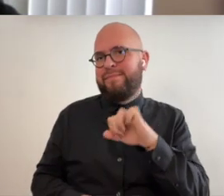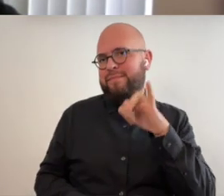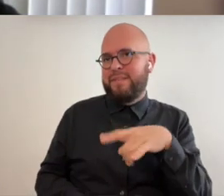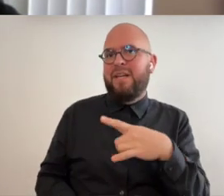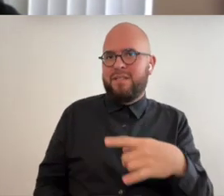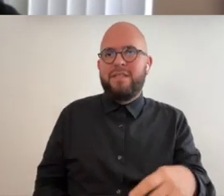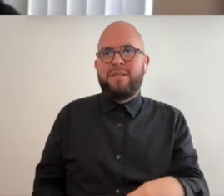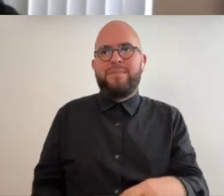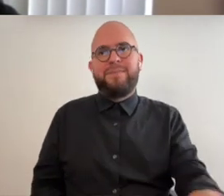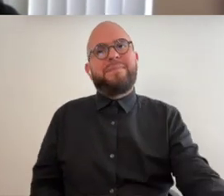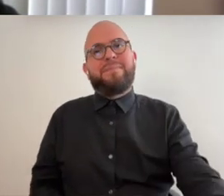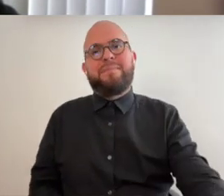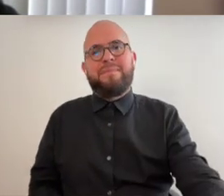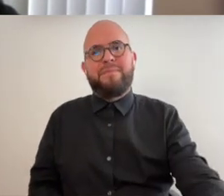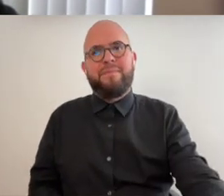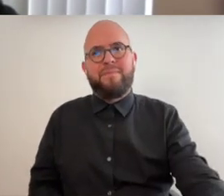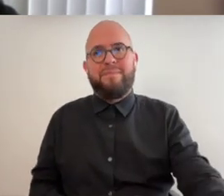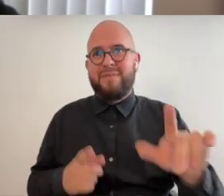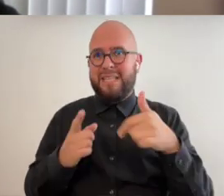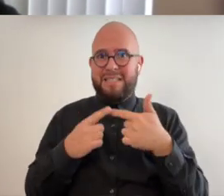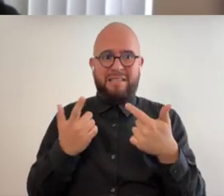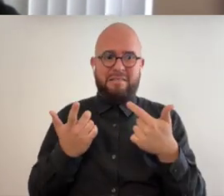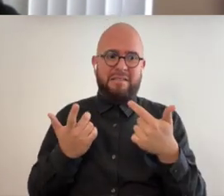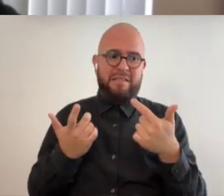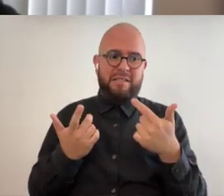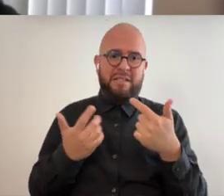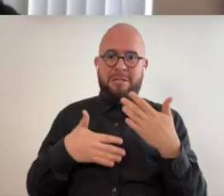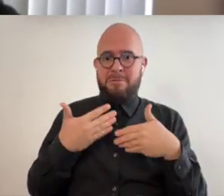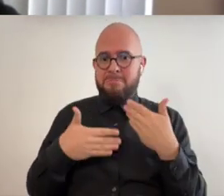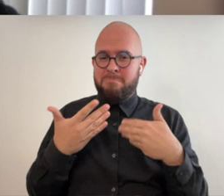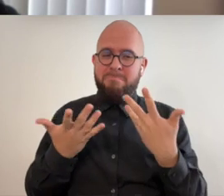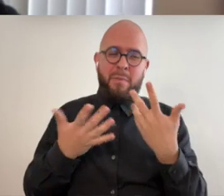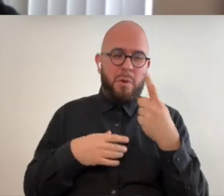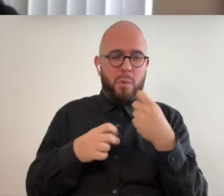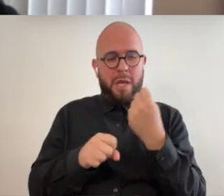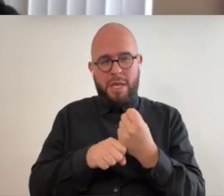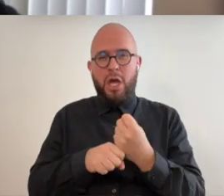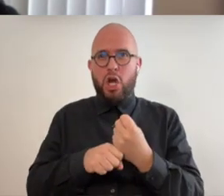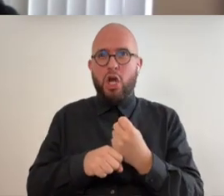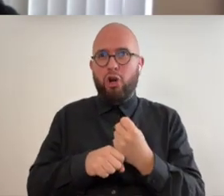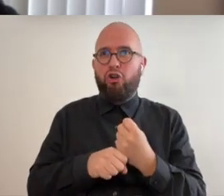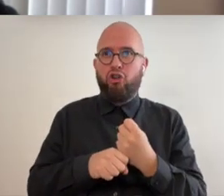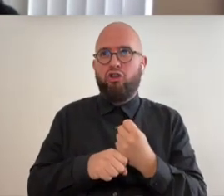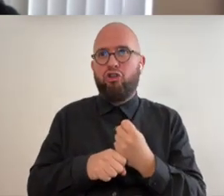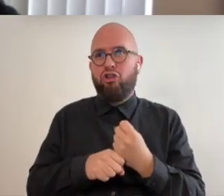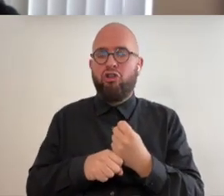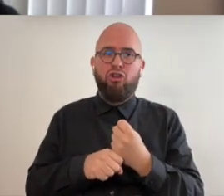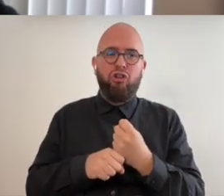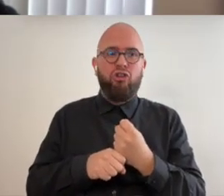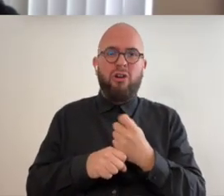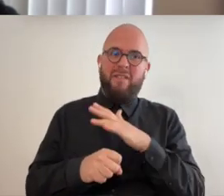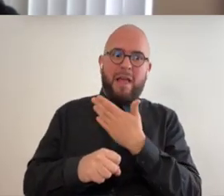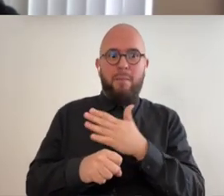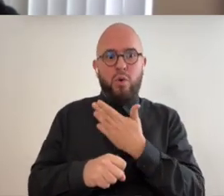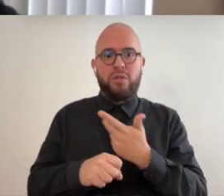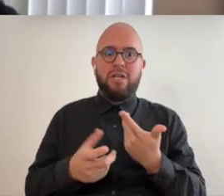um i got i actually got to the point that after about a year of playing it when i was about six years